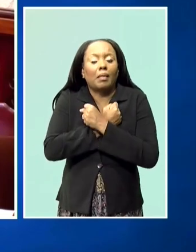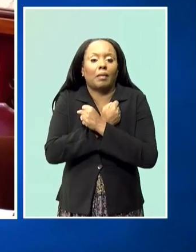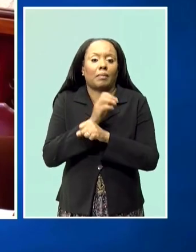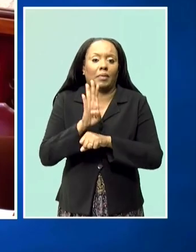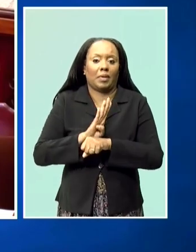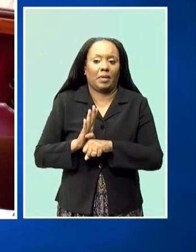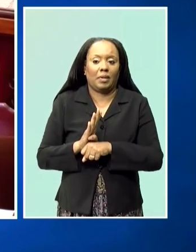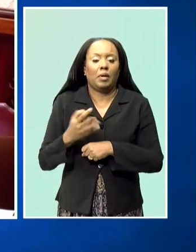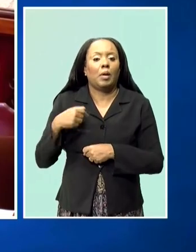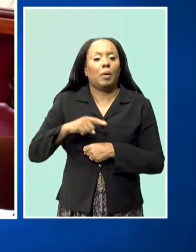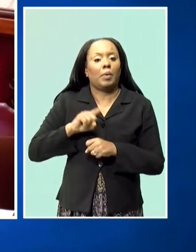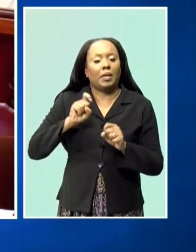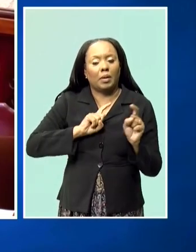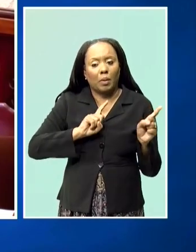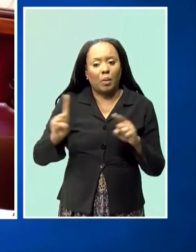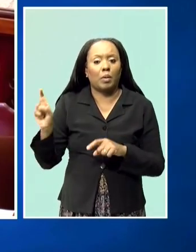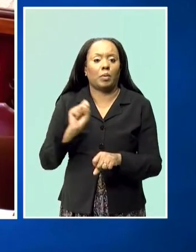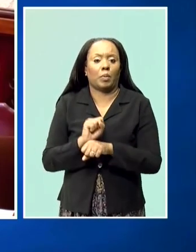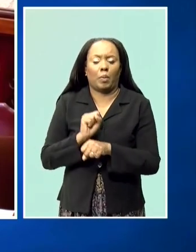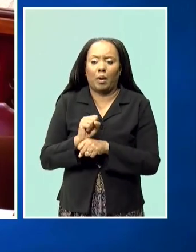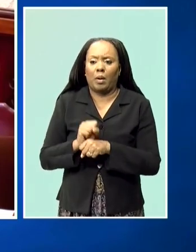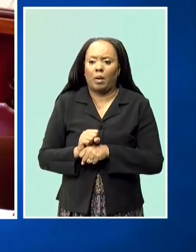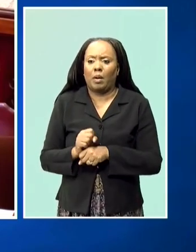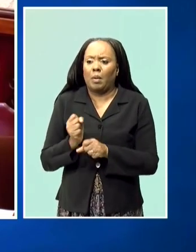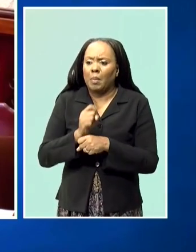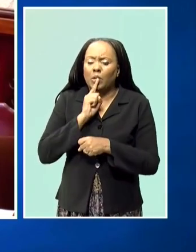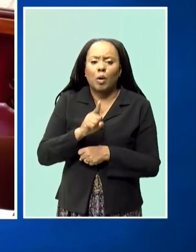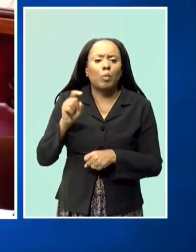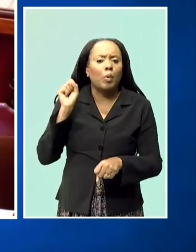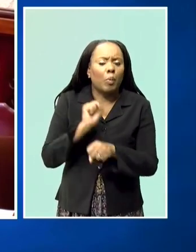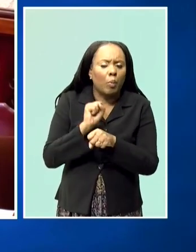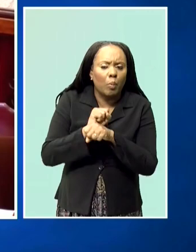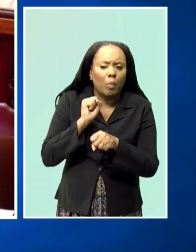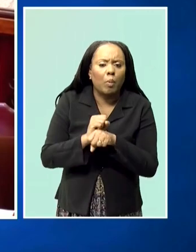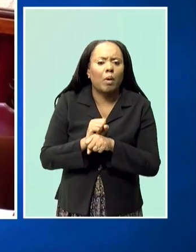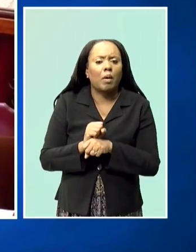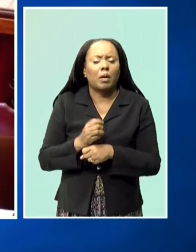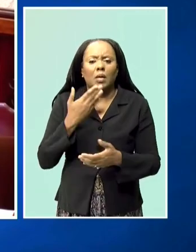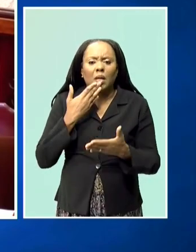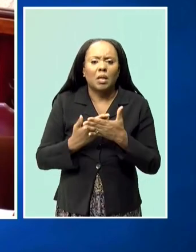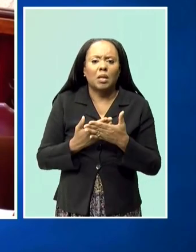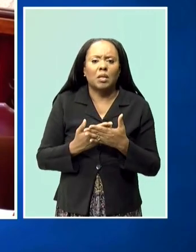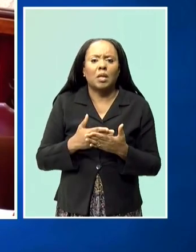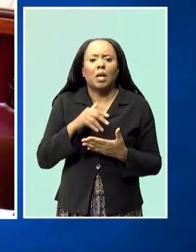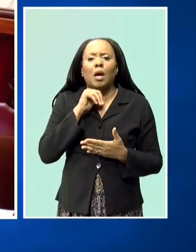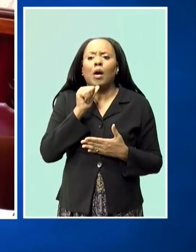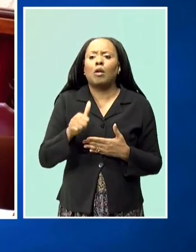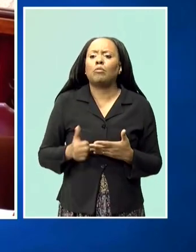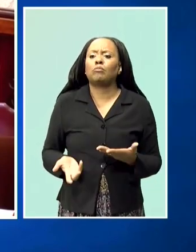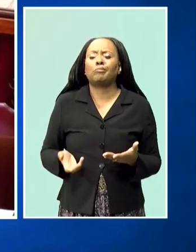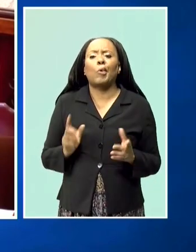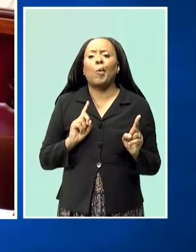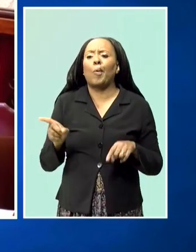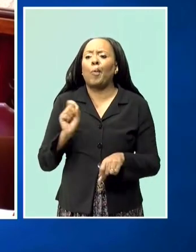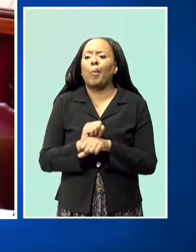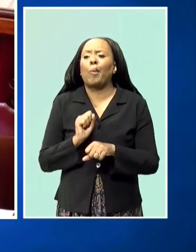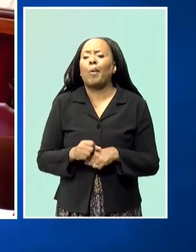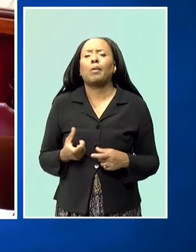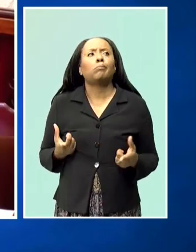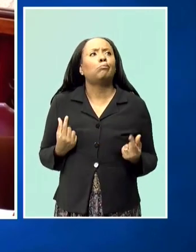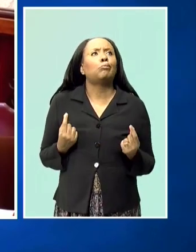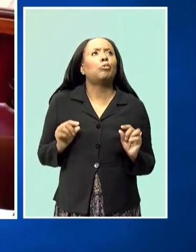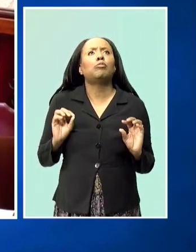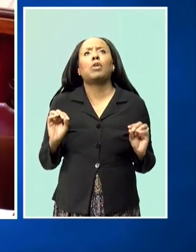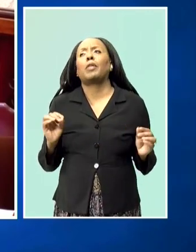come to work and give an honest day's work and make sure that we are the eyes and ears over our staff to ensure that they are